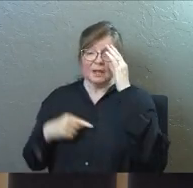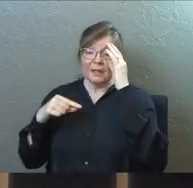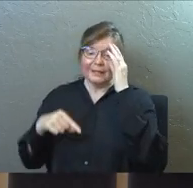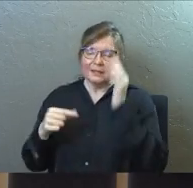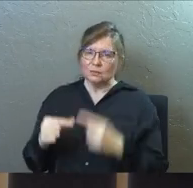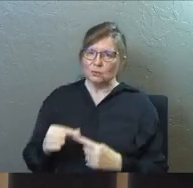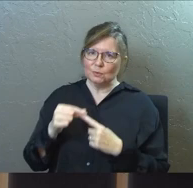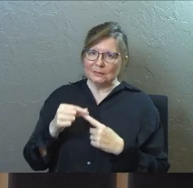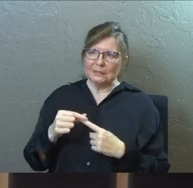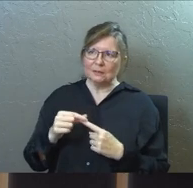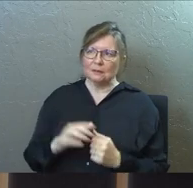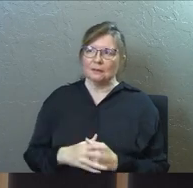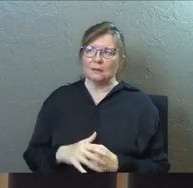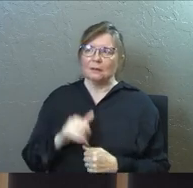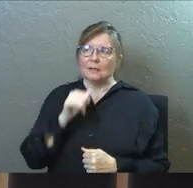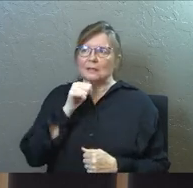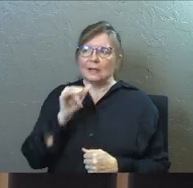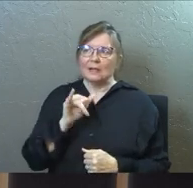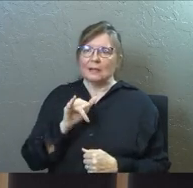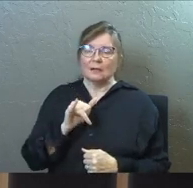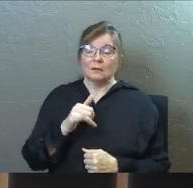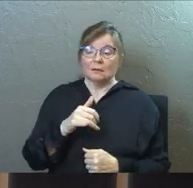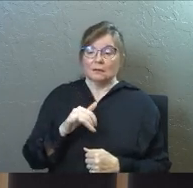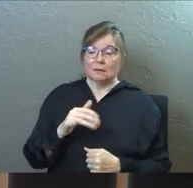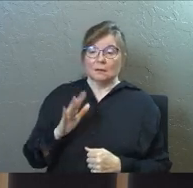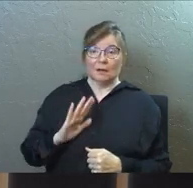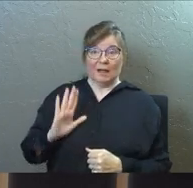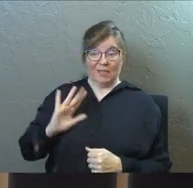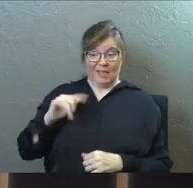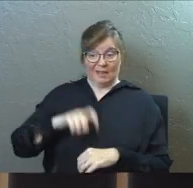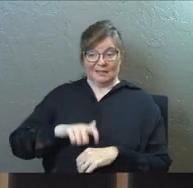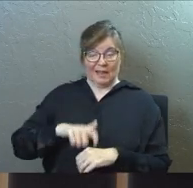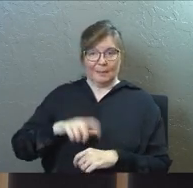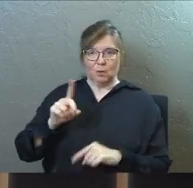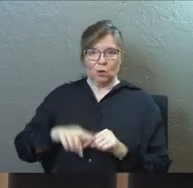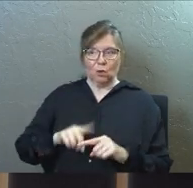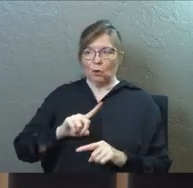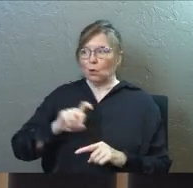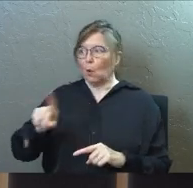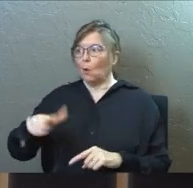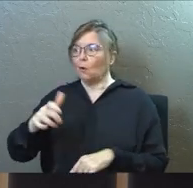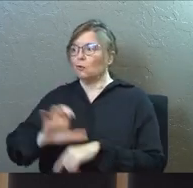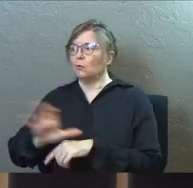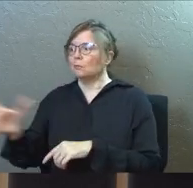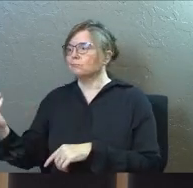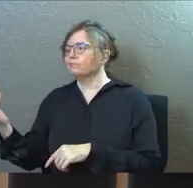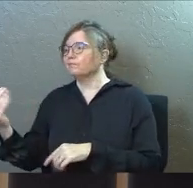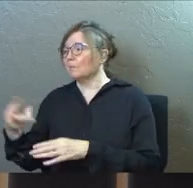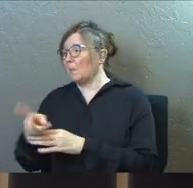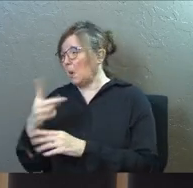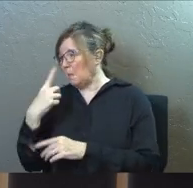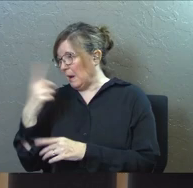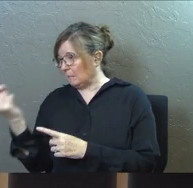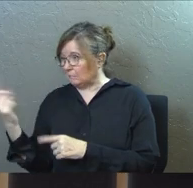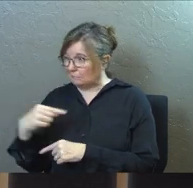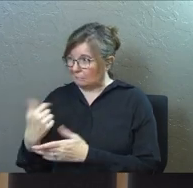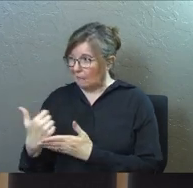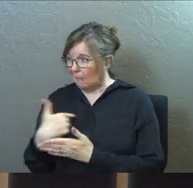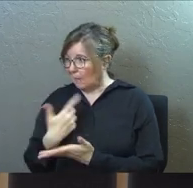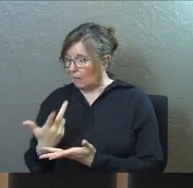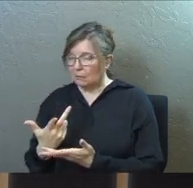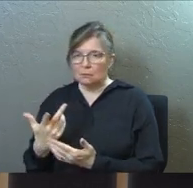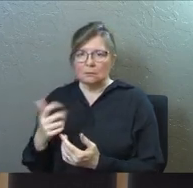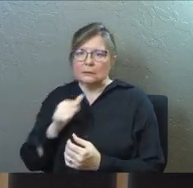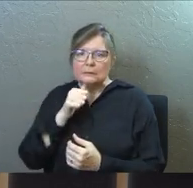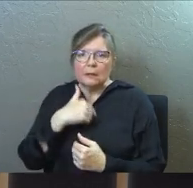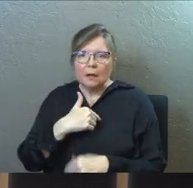it's not like Barnabas could have gone to three other churches, right down the road, three other Christian churches, and stolen all of their staff, and offered him more